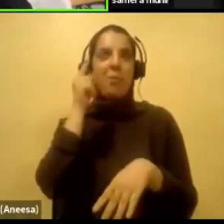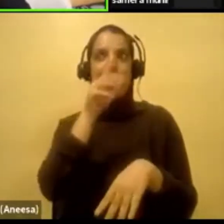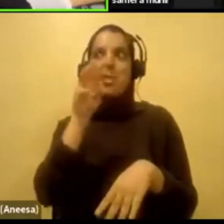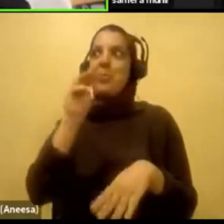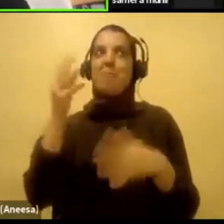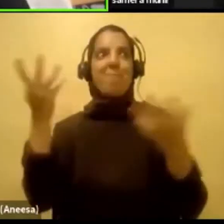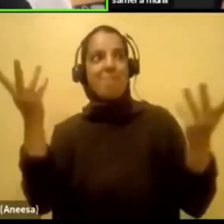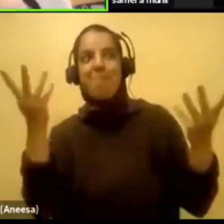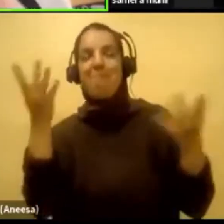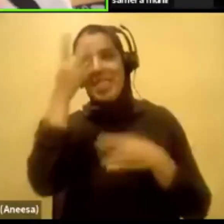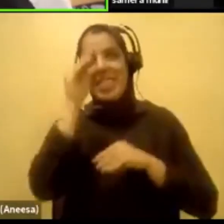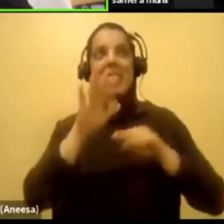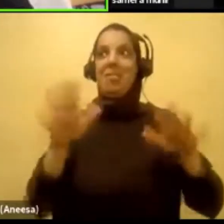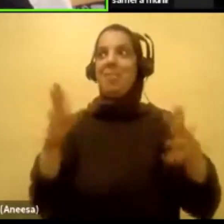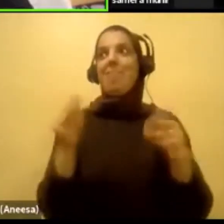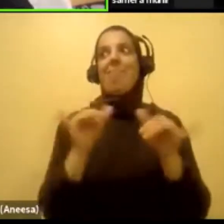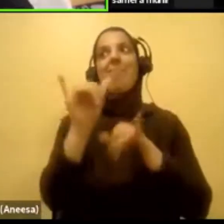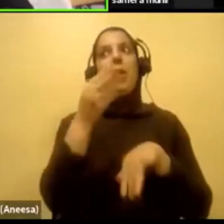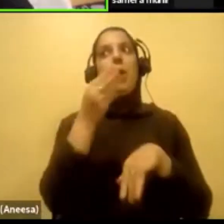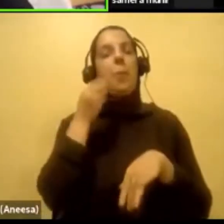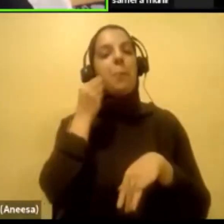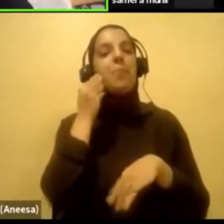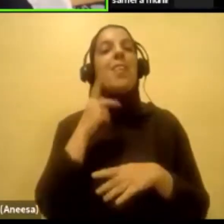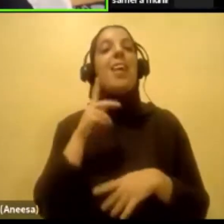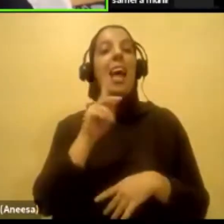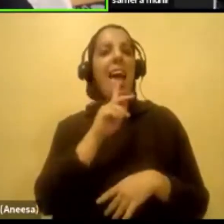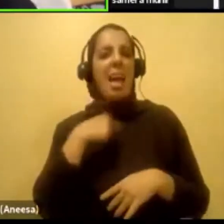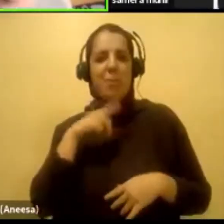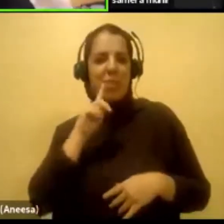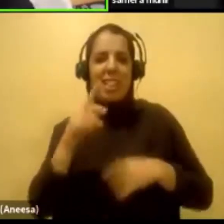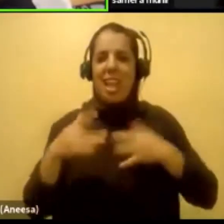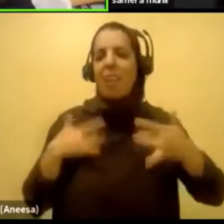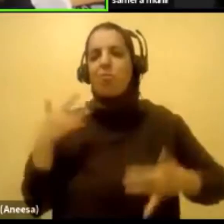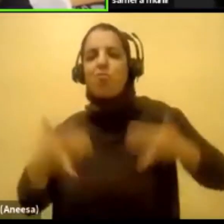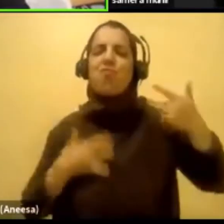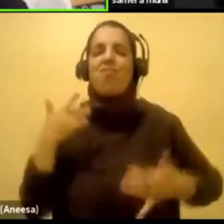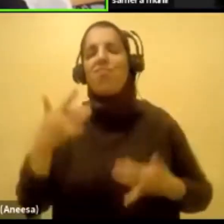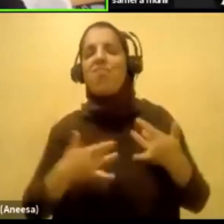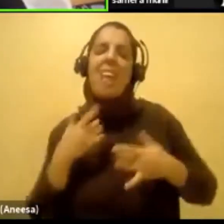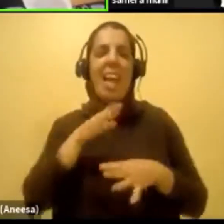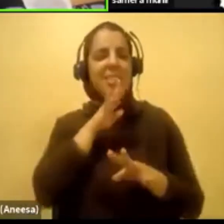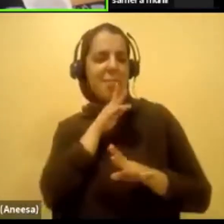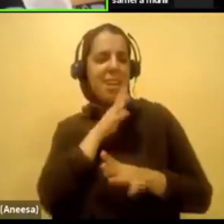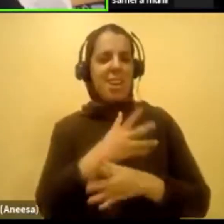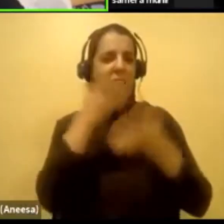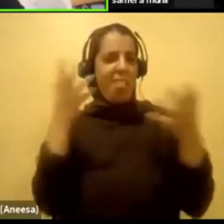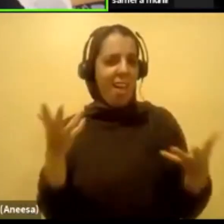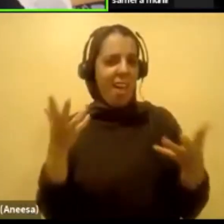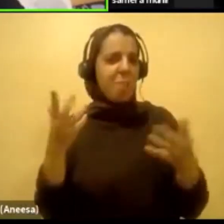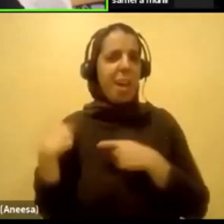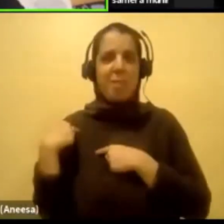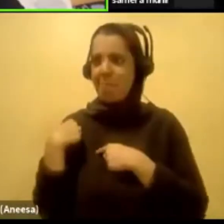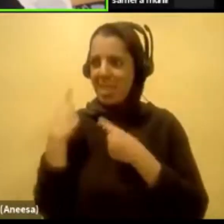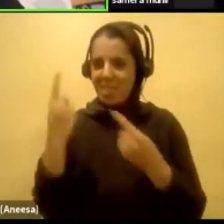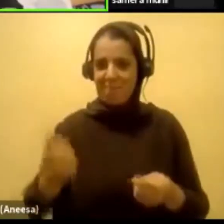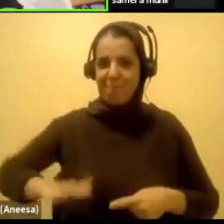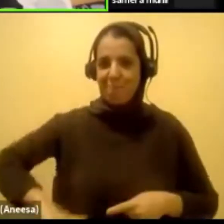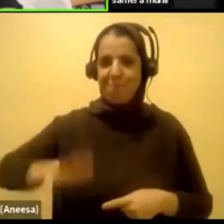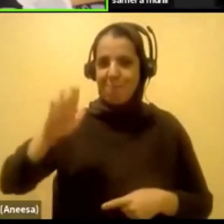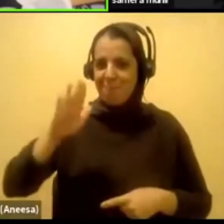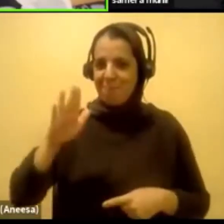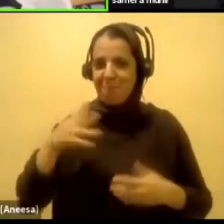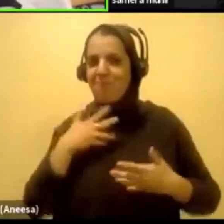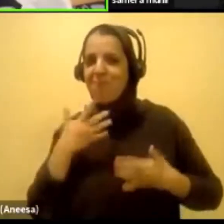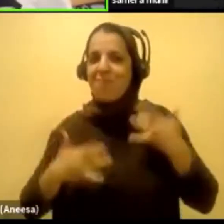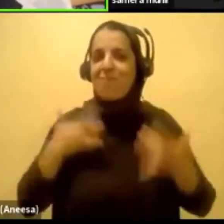now. Although I'm super outspoken and bubbly and I talk a lot, I wasn't always like this. I grew up very shy,